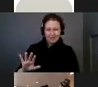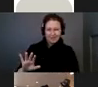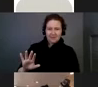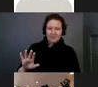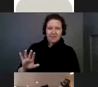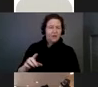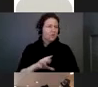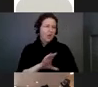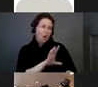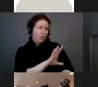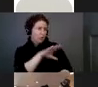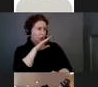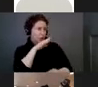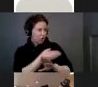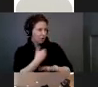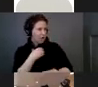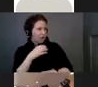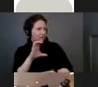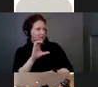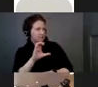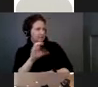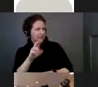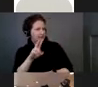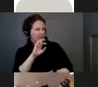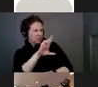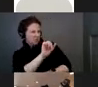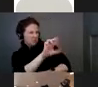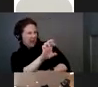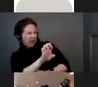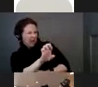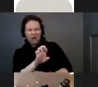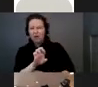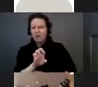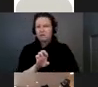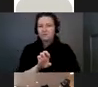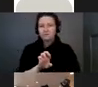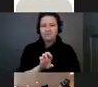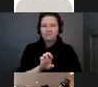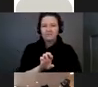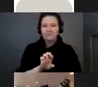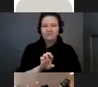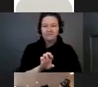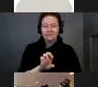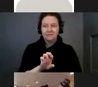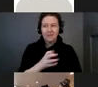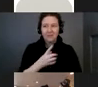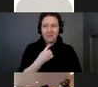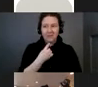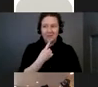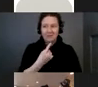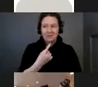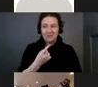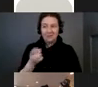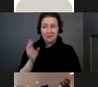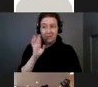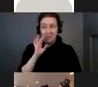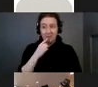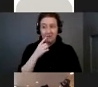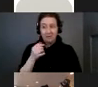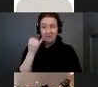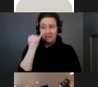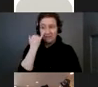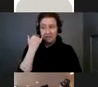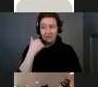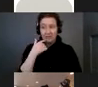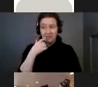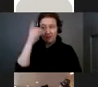oh, your daughter has congenital CMV? That's so rare. I would love to respond by saying, would you say that if I said my daughter had